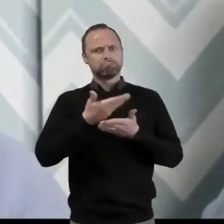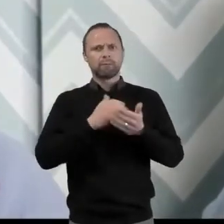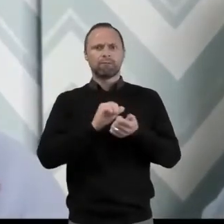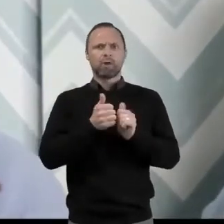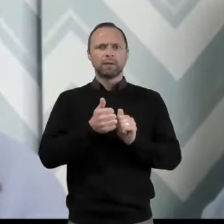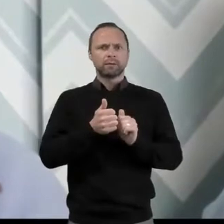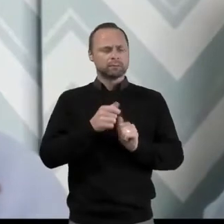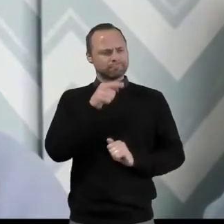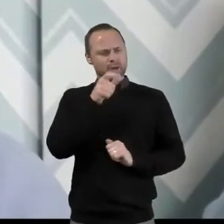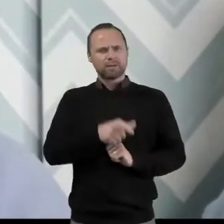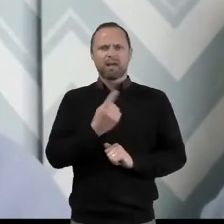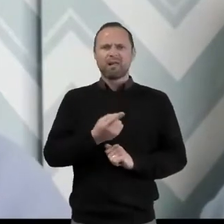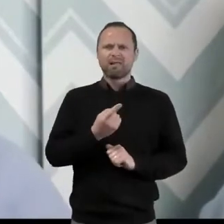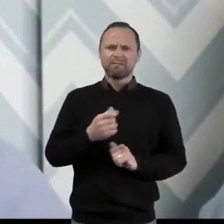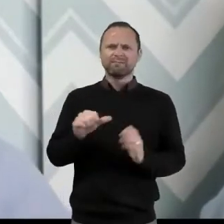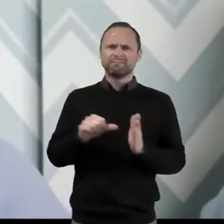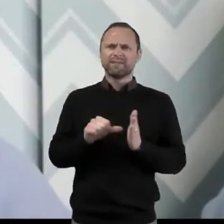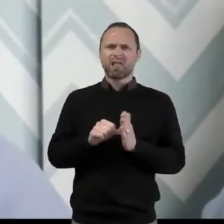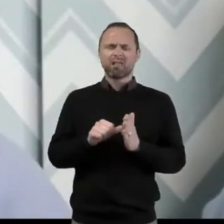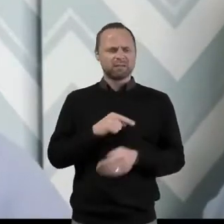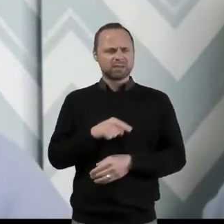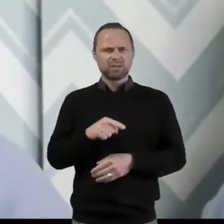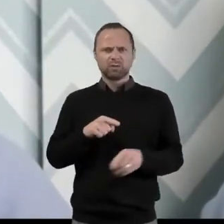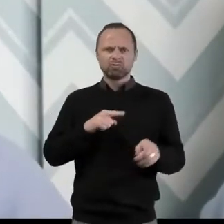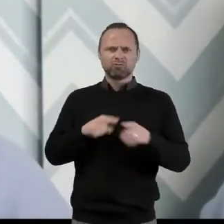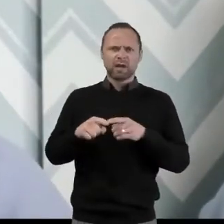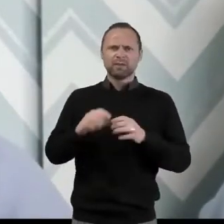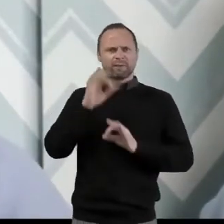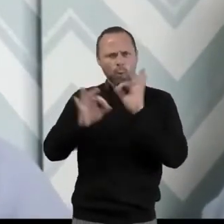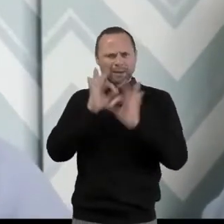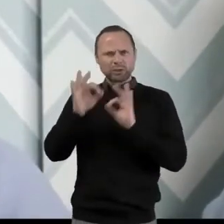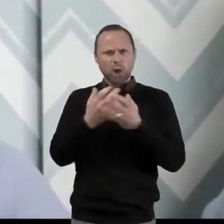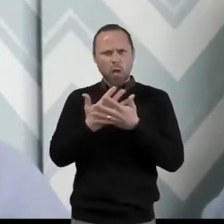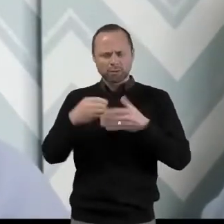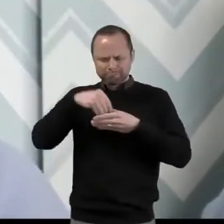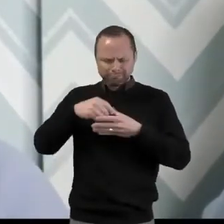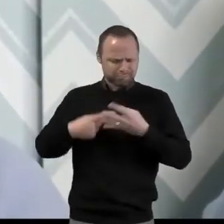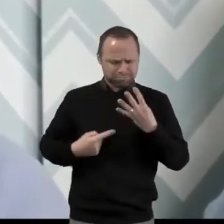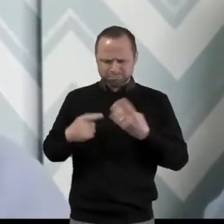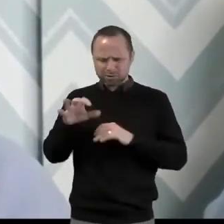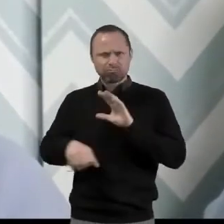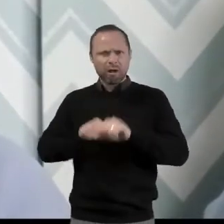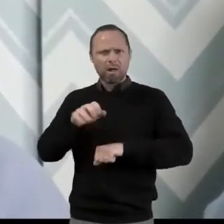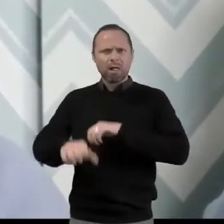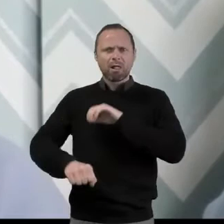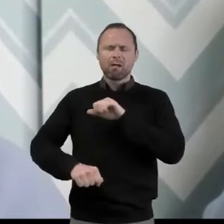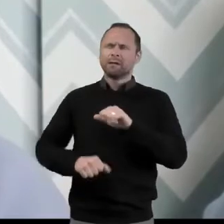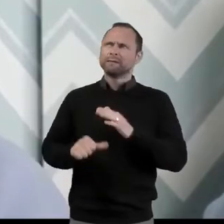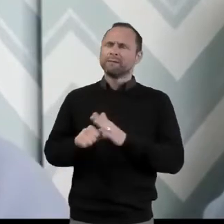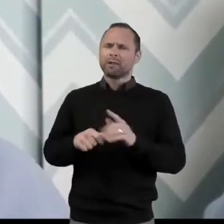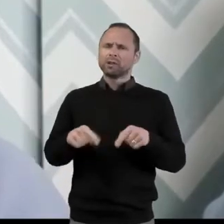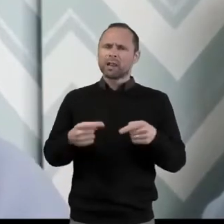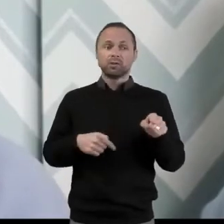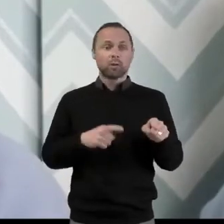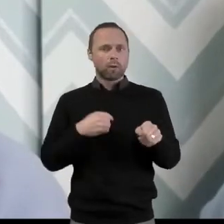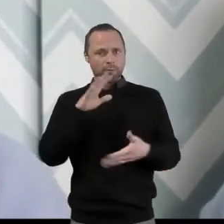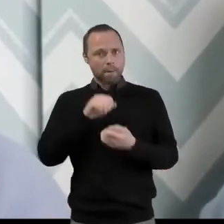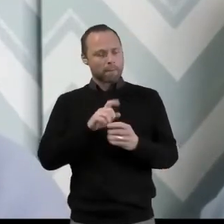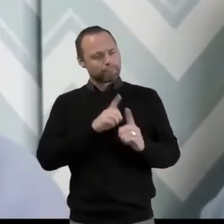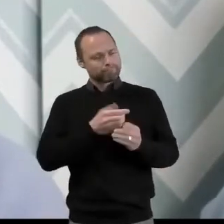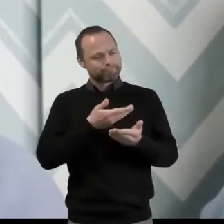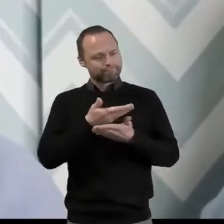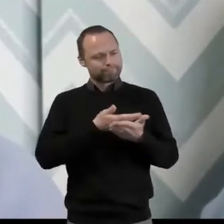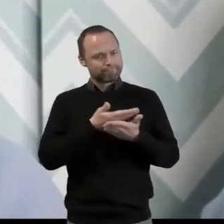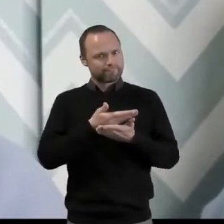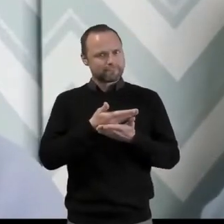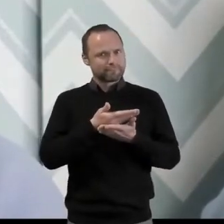she was trying to find herself and she was really struggling. And I remember talking to her and